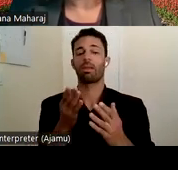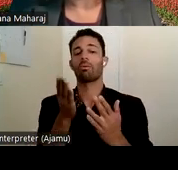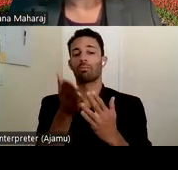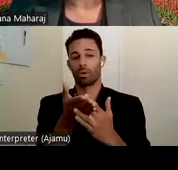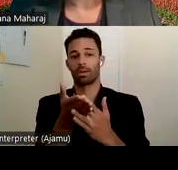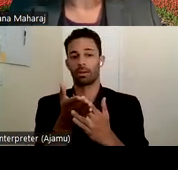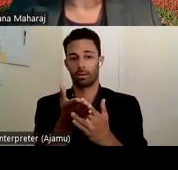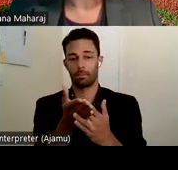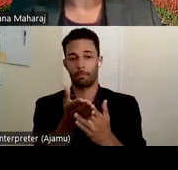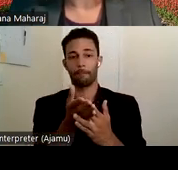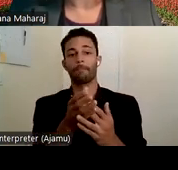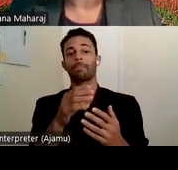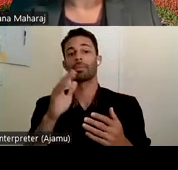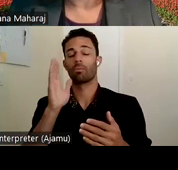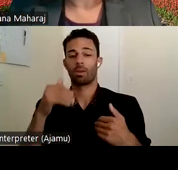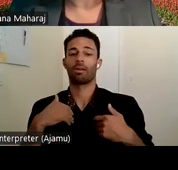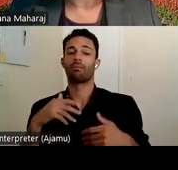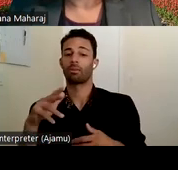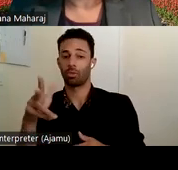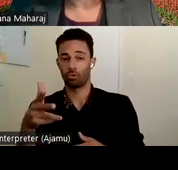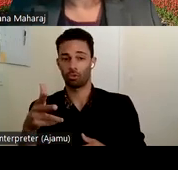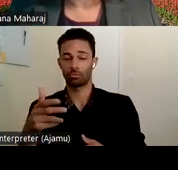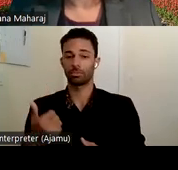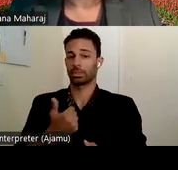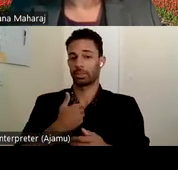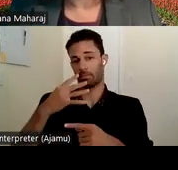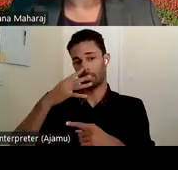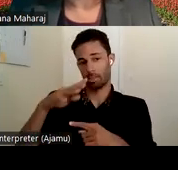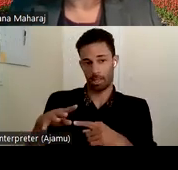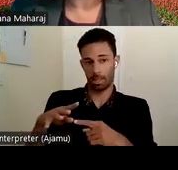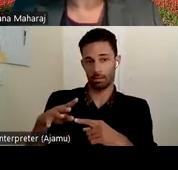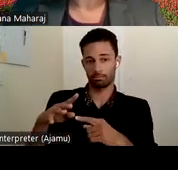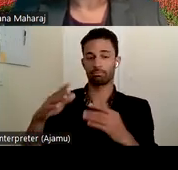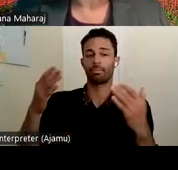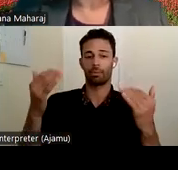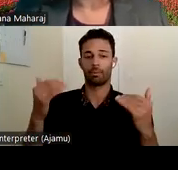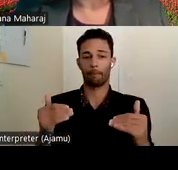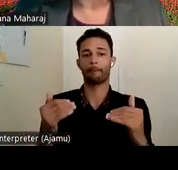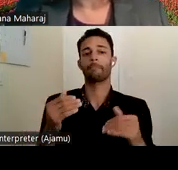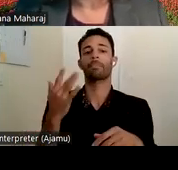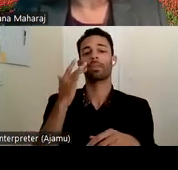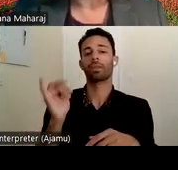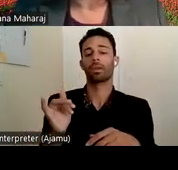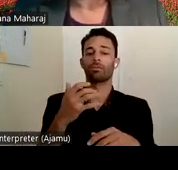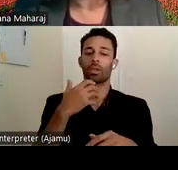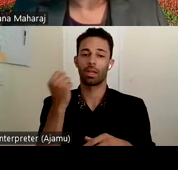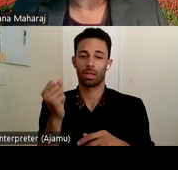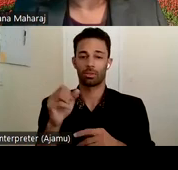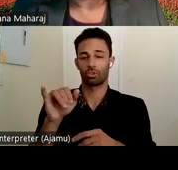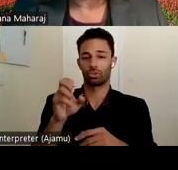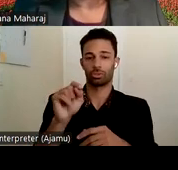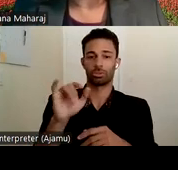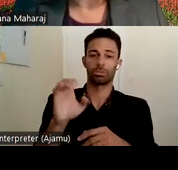to a case study, case study three, which is self-neglect, followed by the California Elder Justice Coalition 2023 blueprint